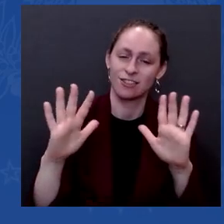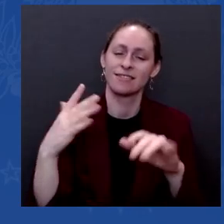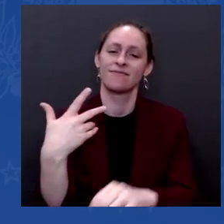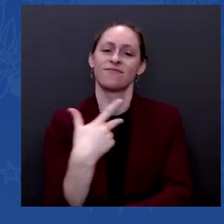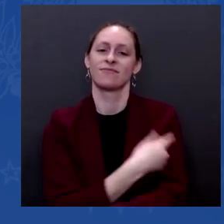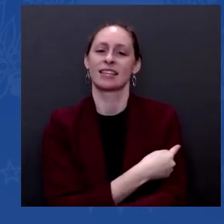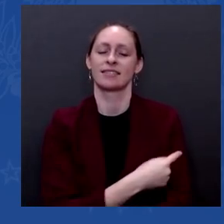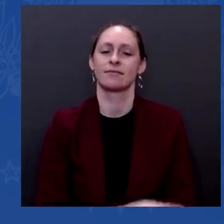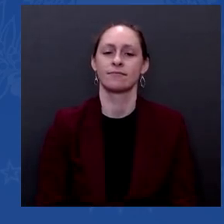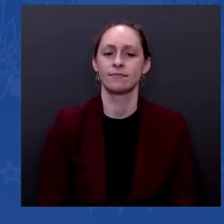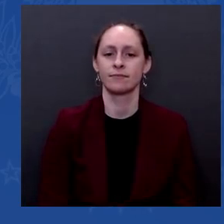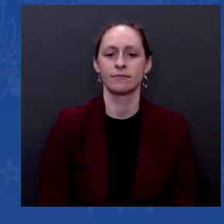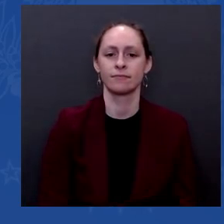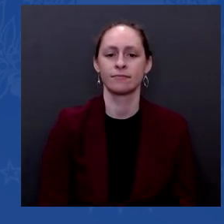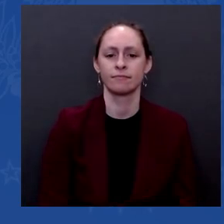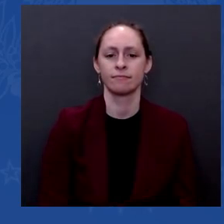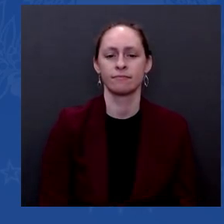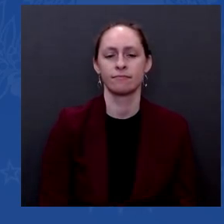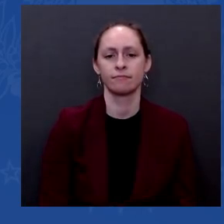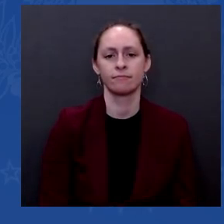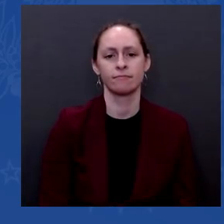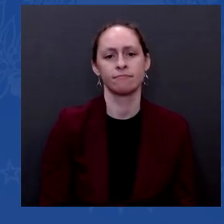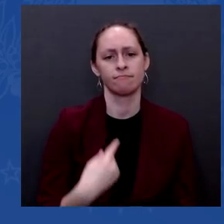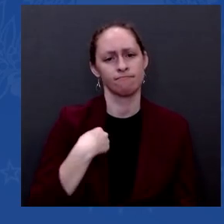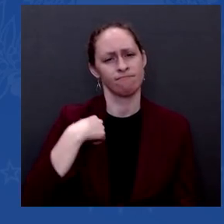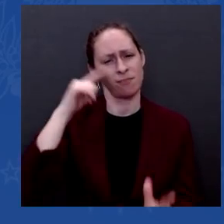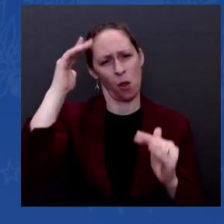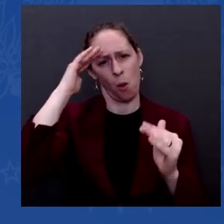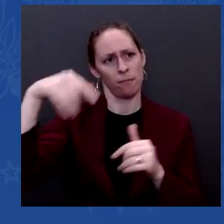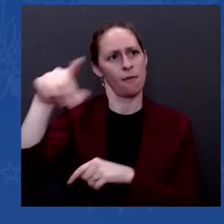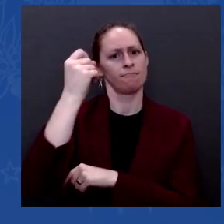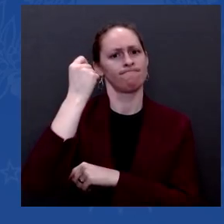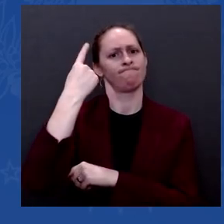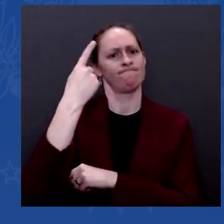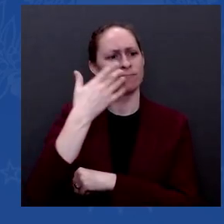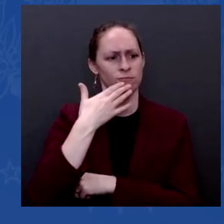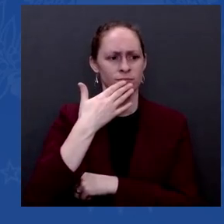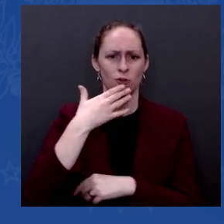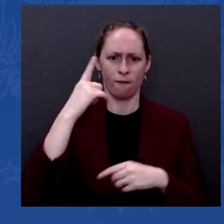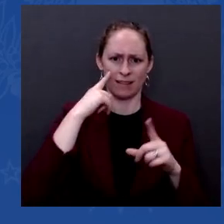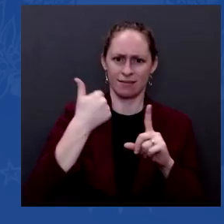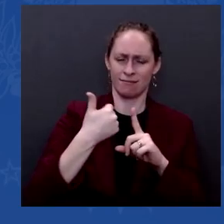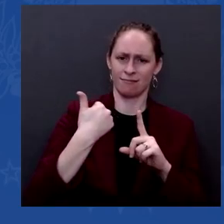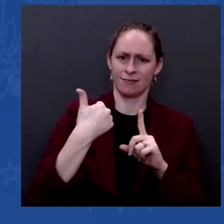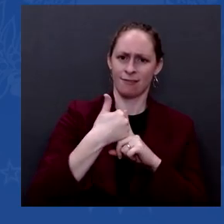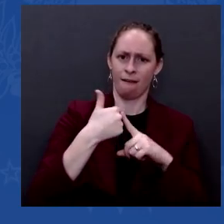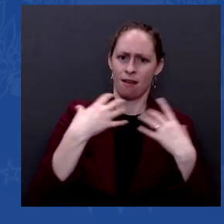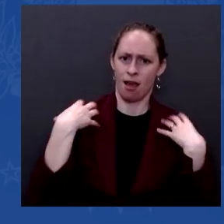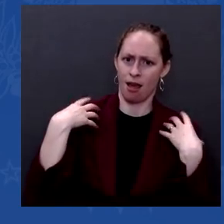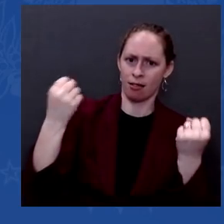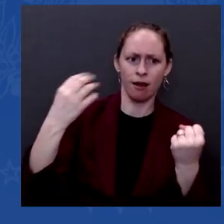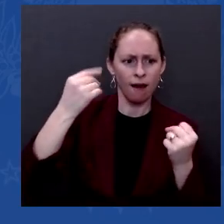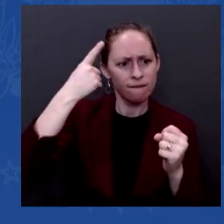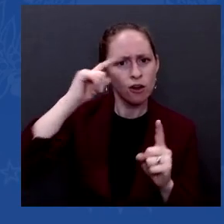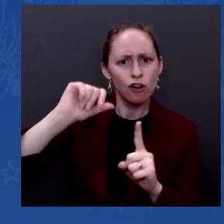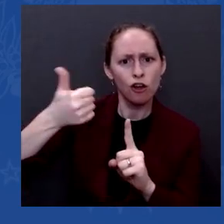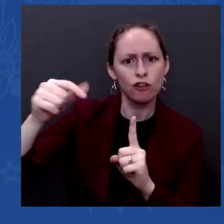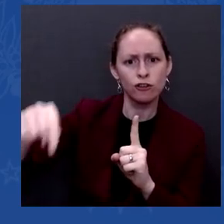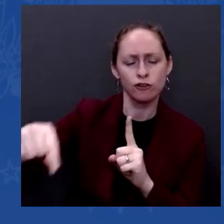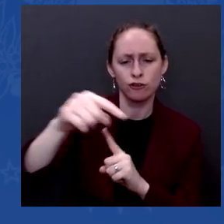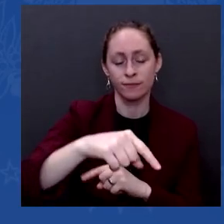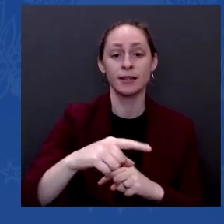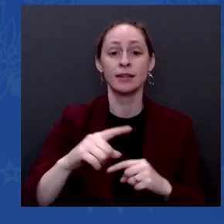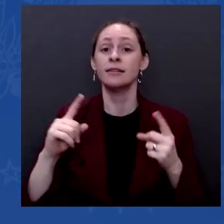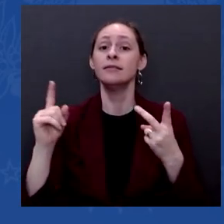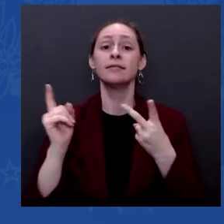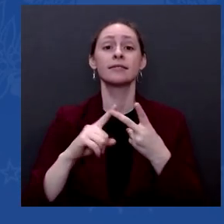taken advantage of what we have available to us. Number two, with the pill that appears to